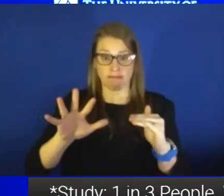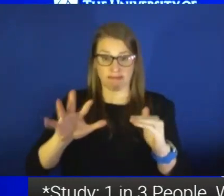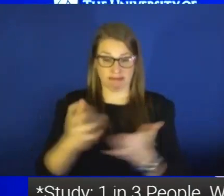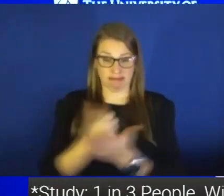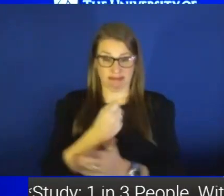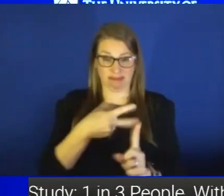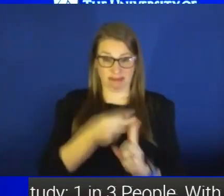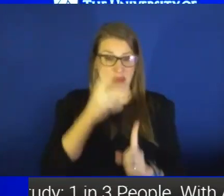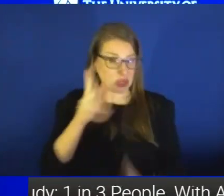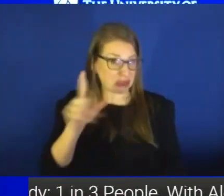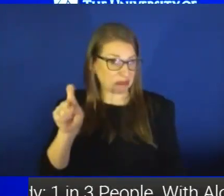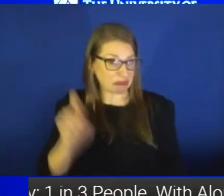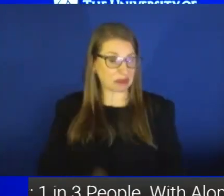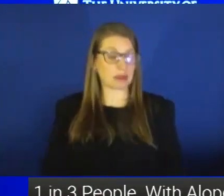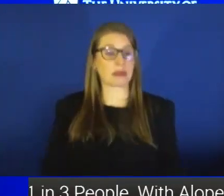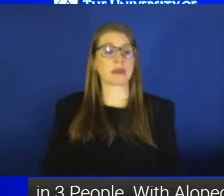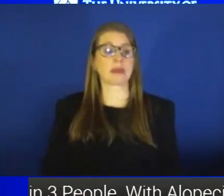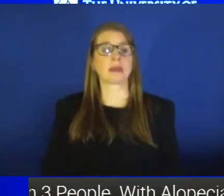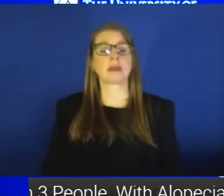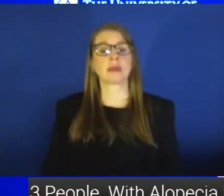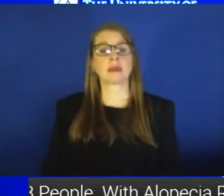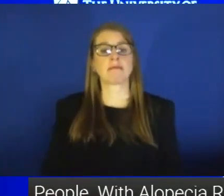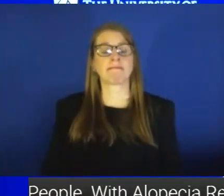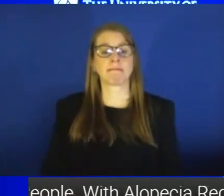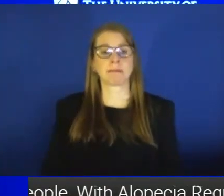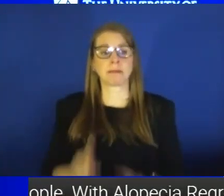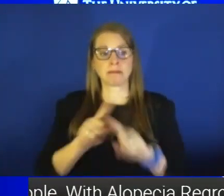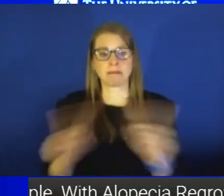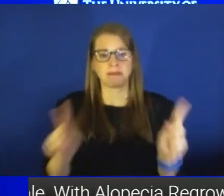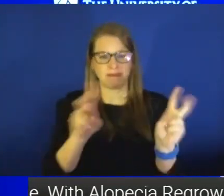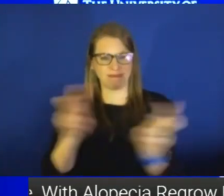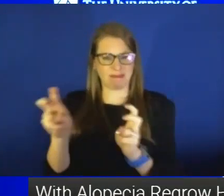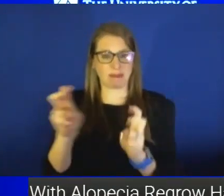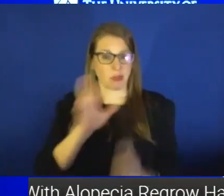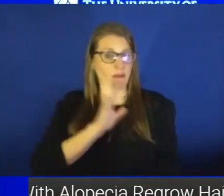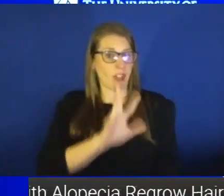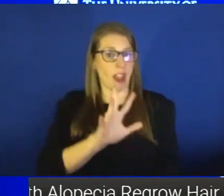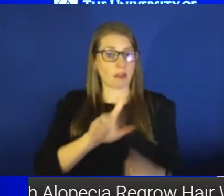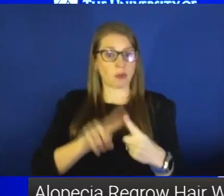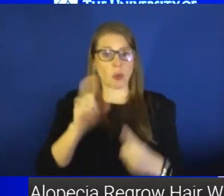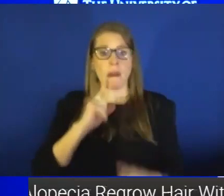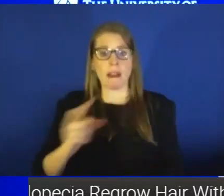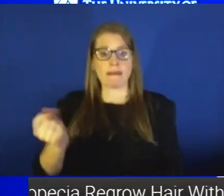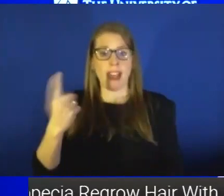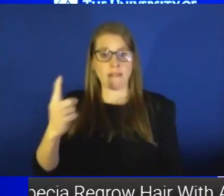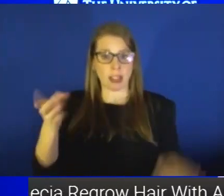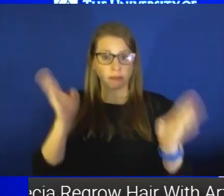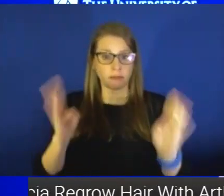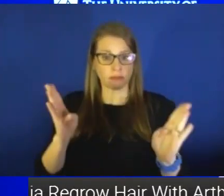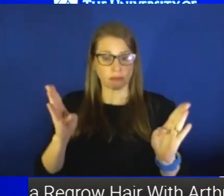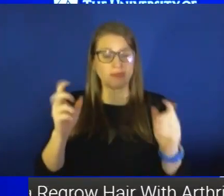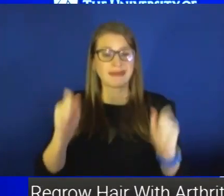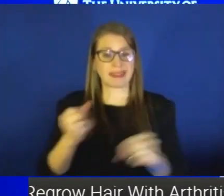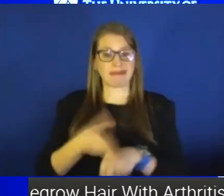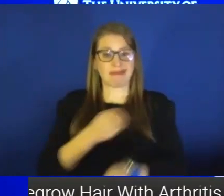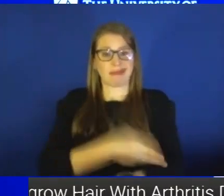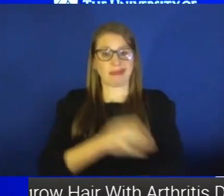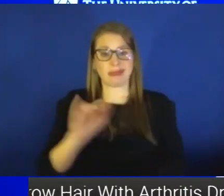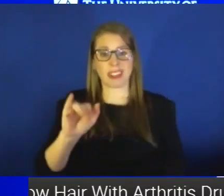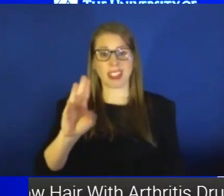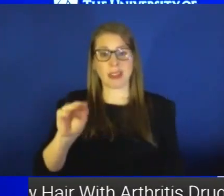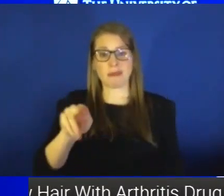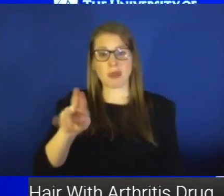Well, so that's a different issue. So 5 to 11, we know that they are saying now it can improve your immune function.